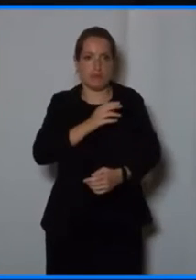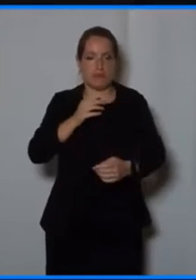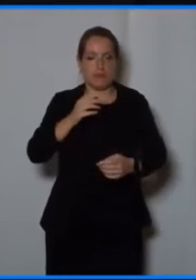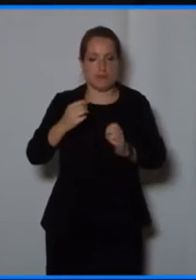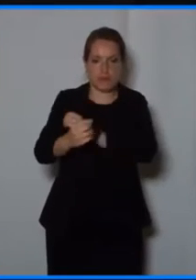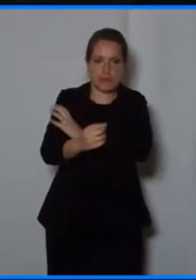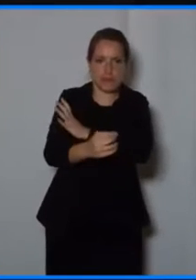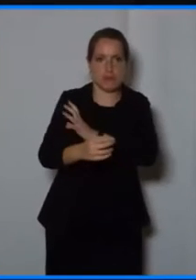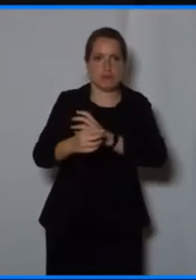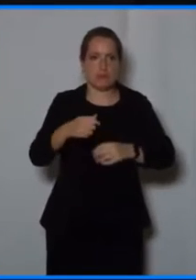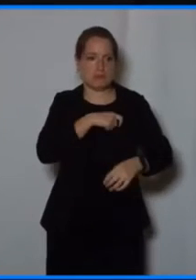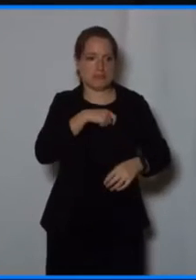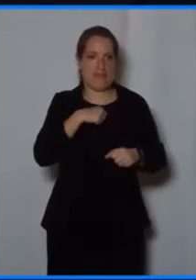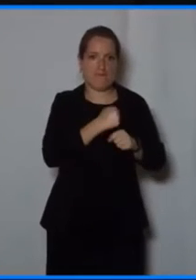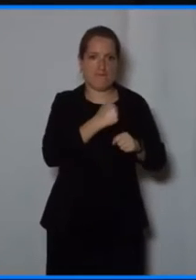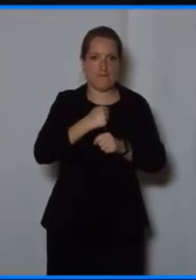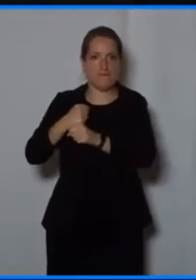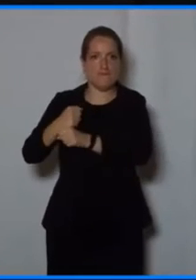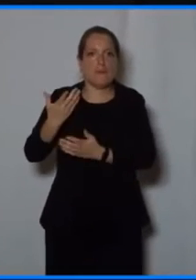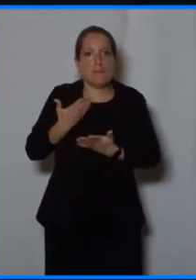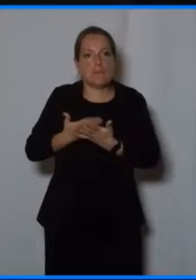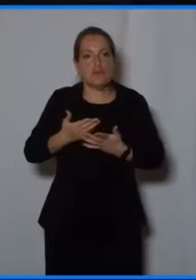more efficient.